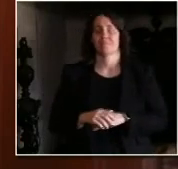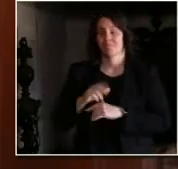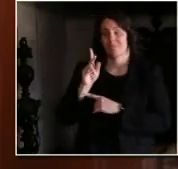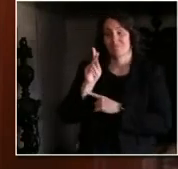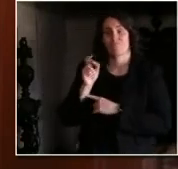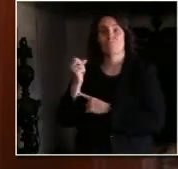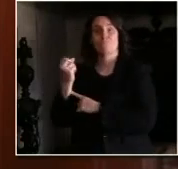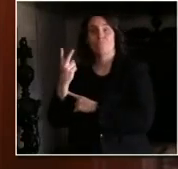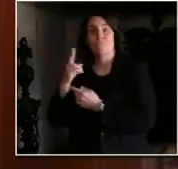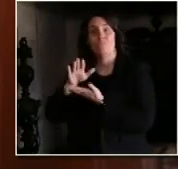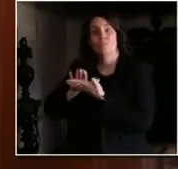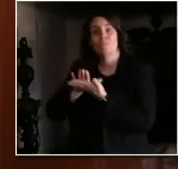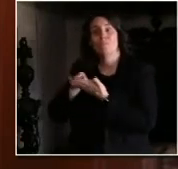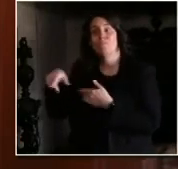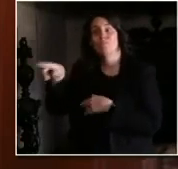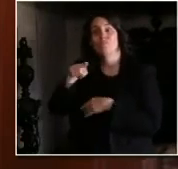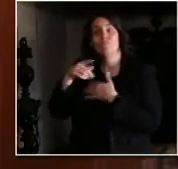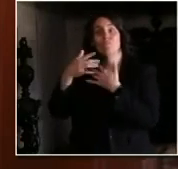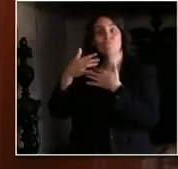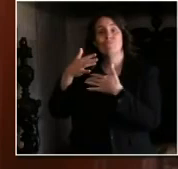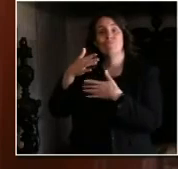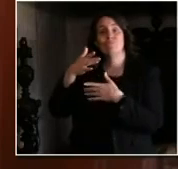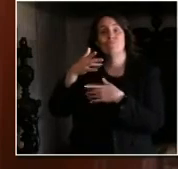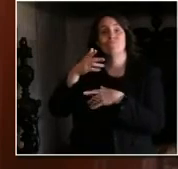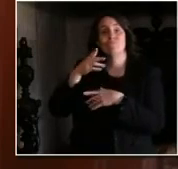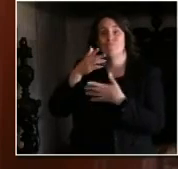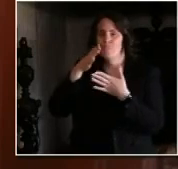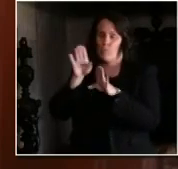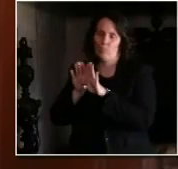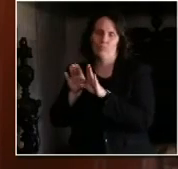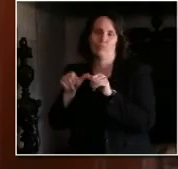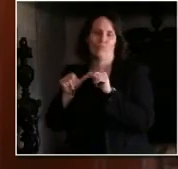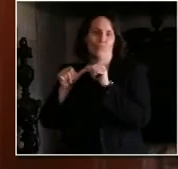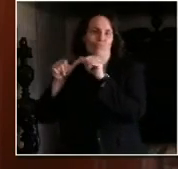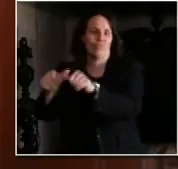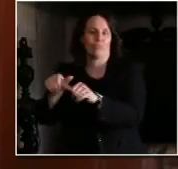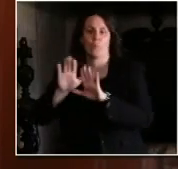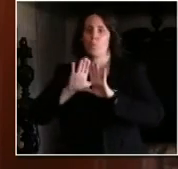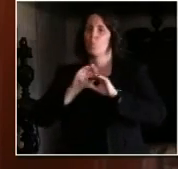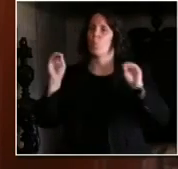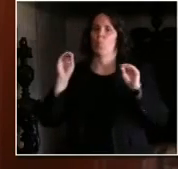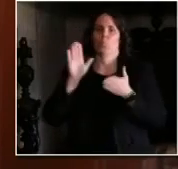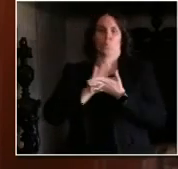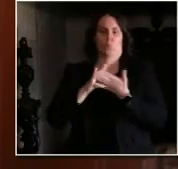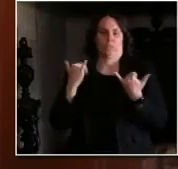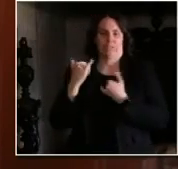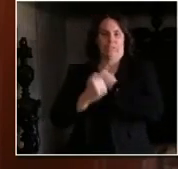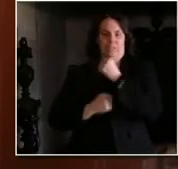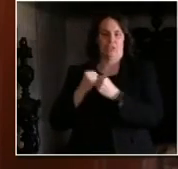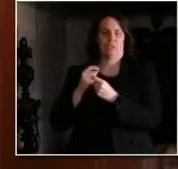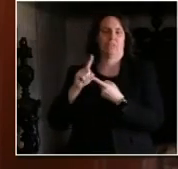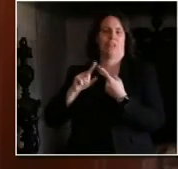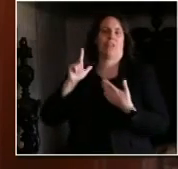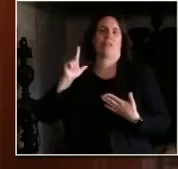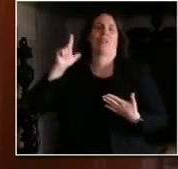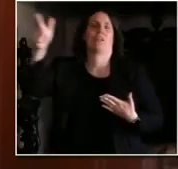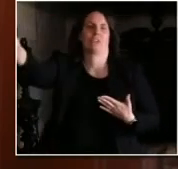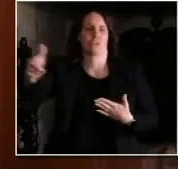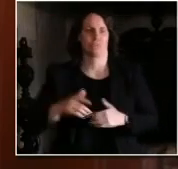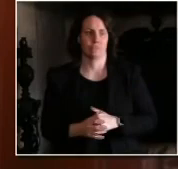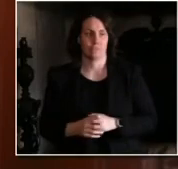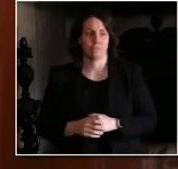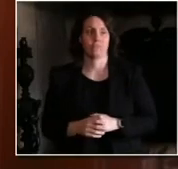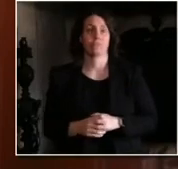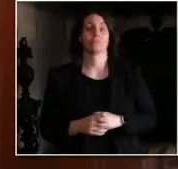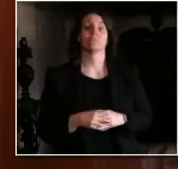Safer at Home order until May 26th. And I need all of you to continue doing the good work you've been doing so we can keep our